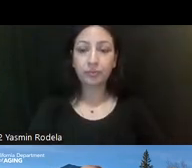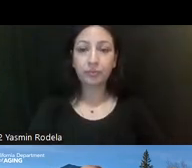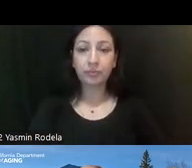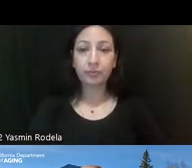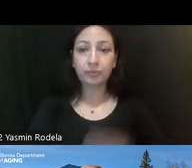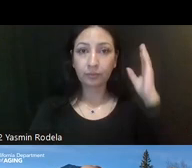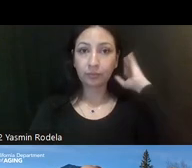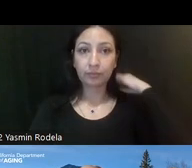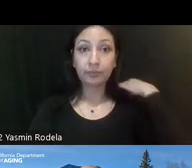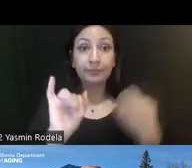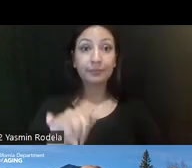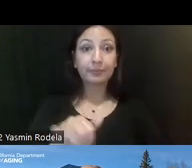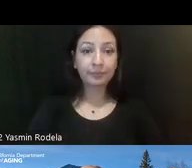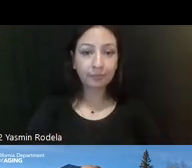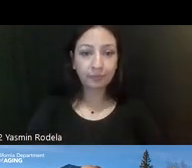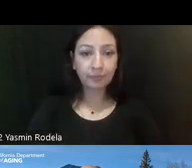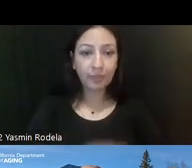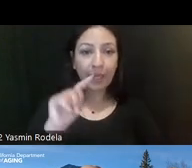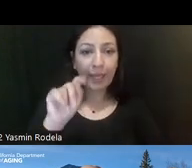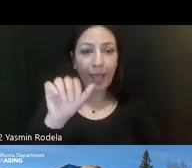Oh, Tanaya.